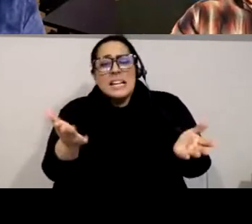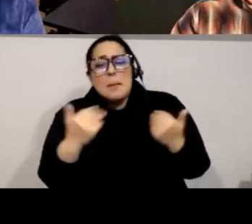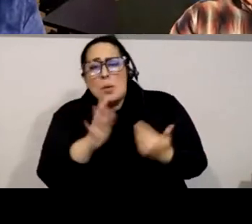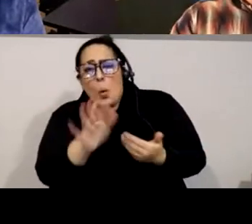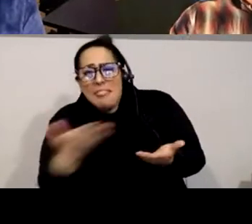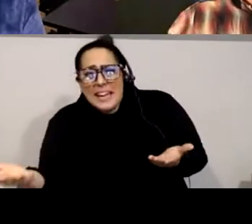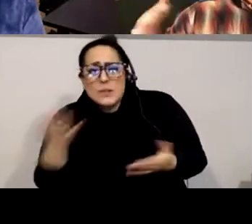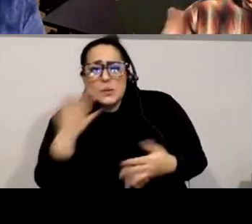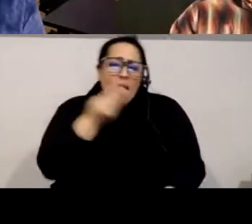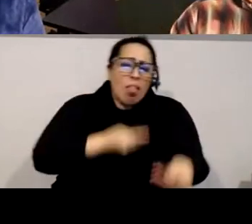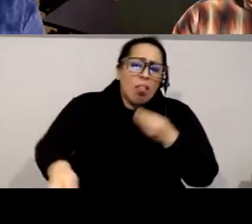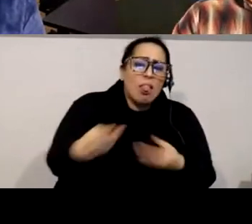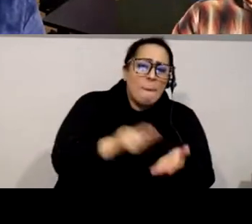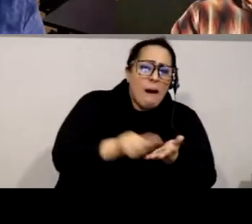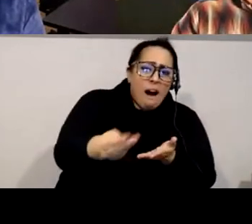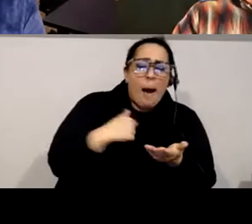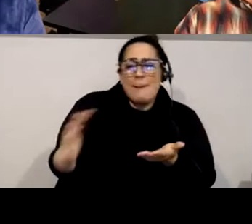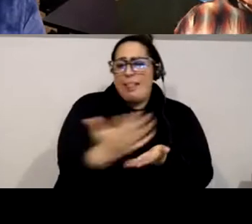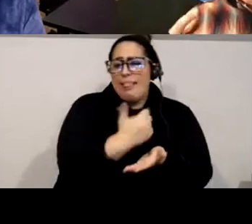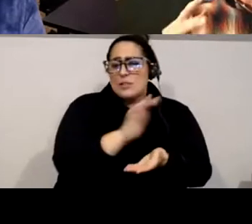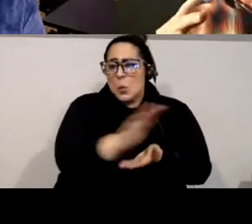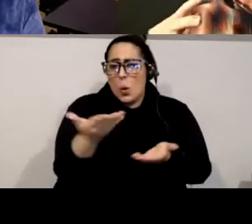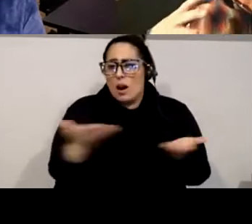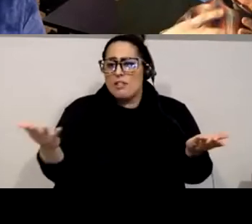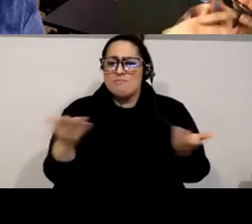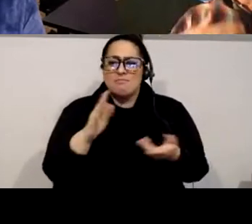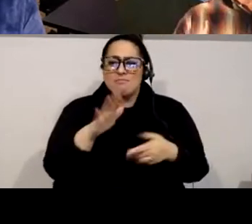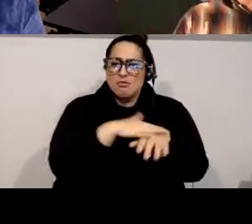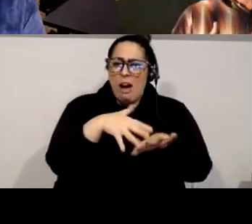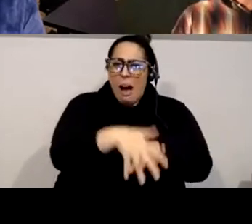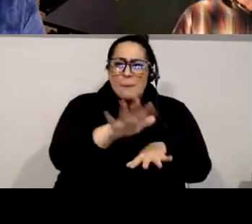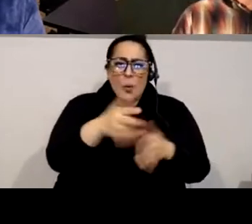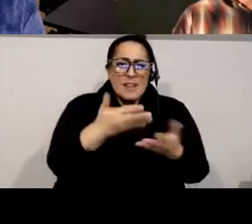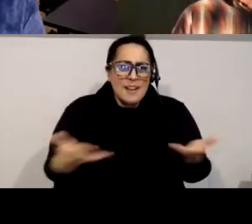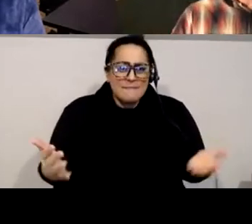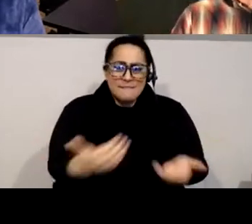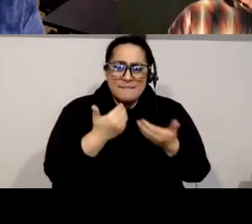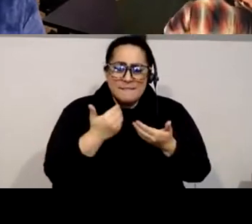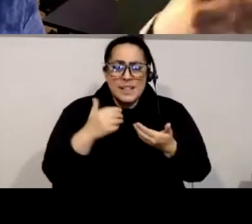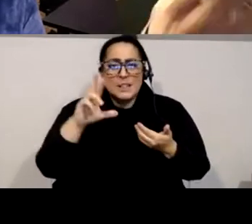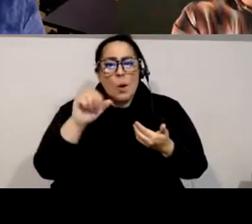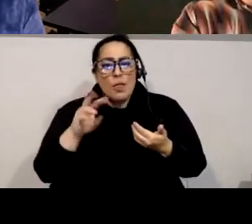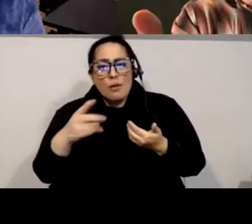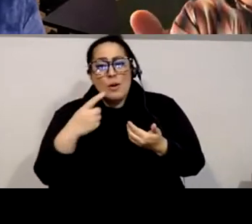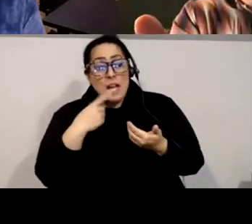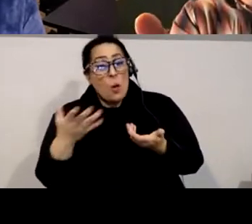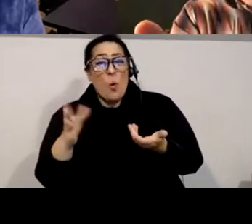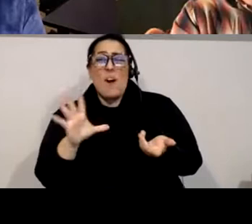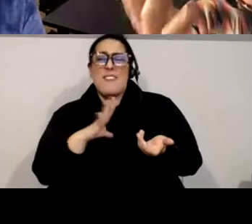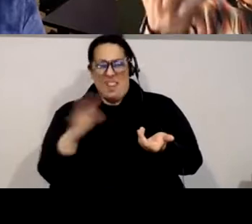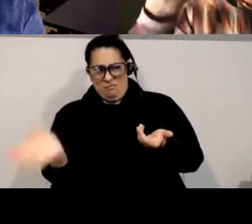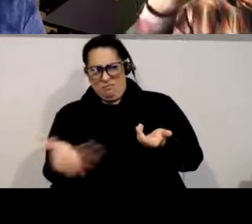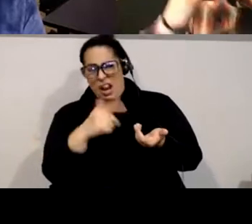transact or whatever i'm collecting this and the folks the crows say you can have the lakota stuff